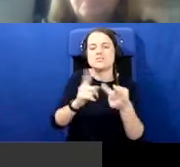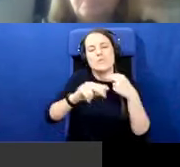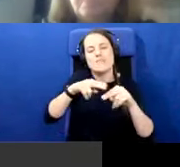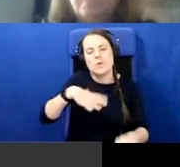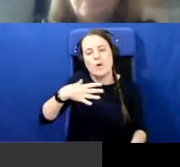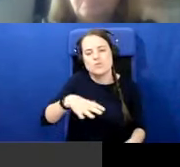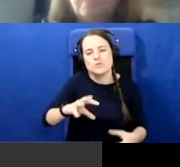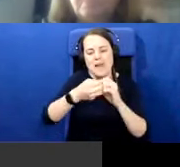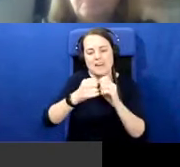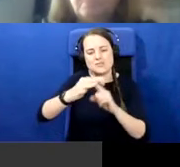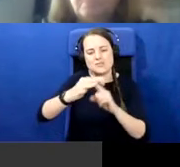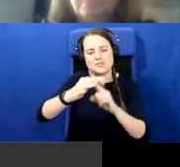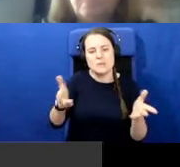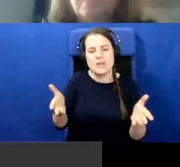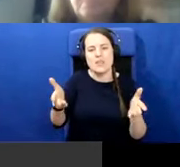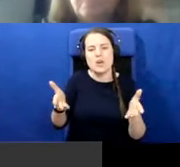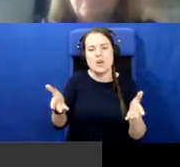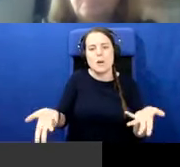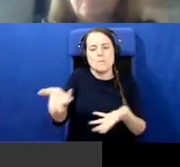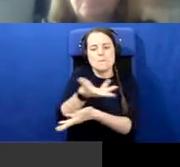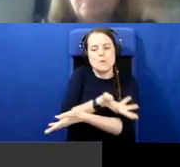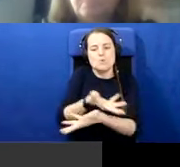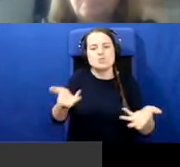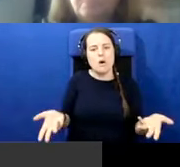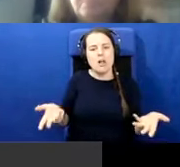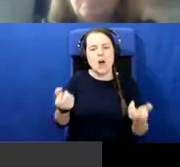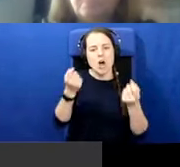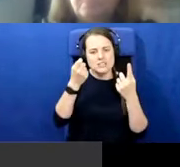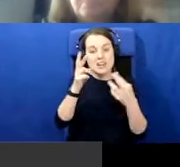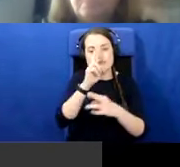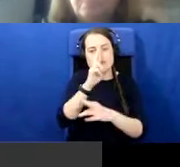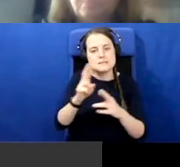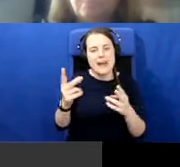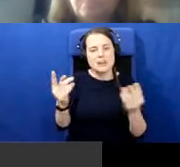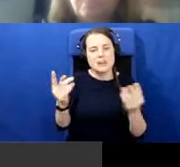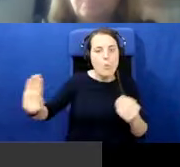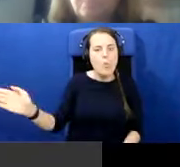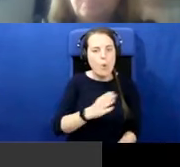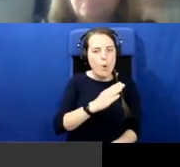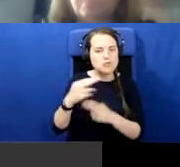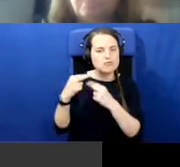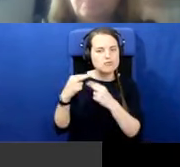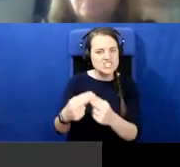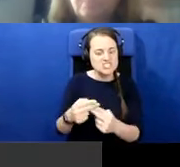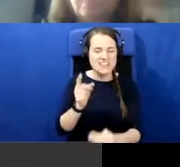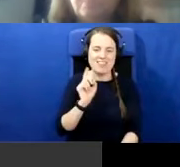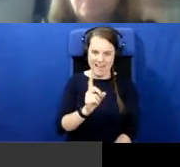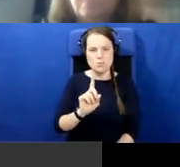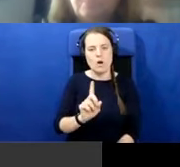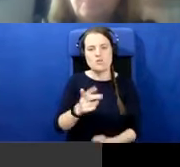society in which there is mutual understanding and respect for all traditions, that's the step you have to take.